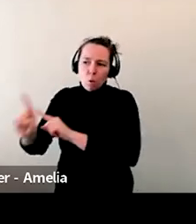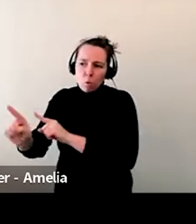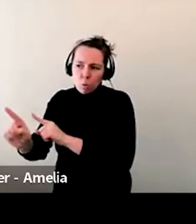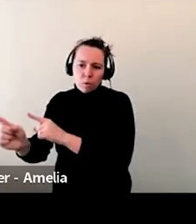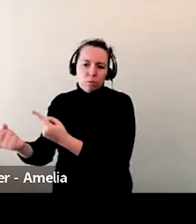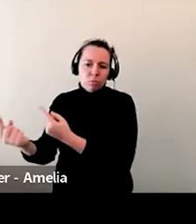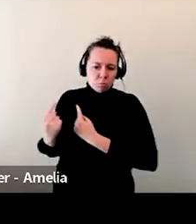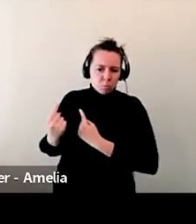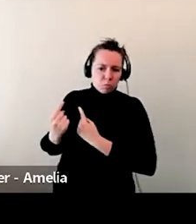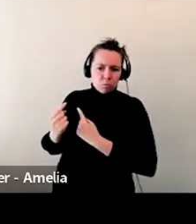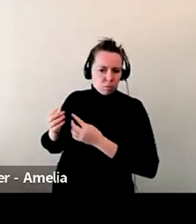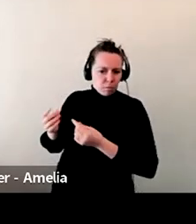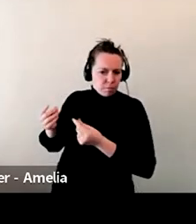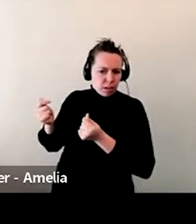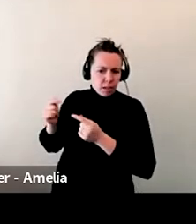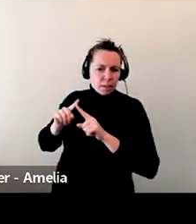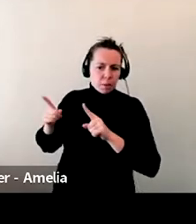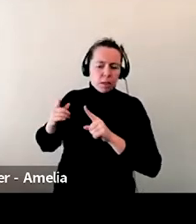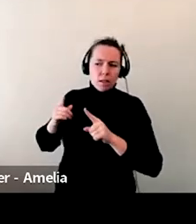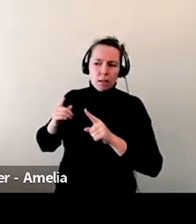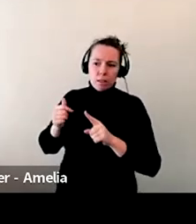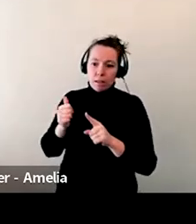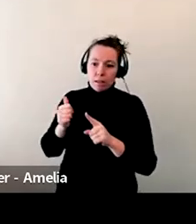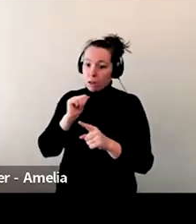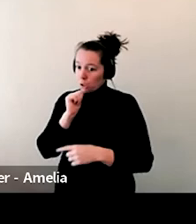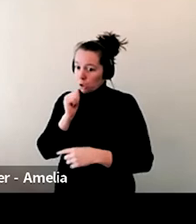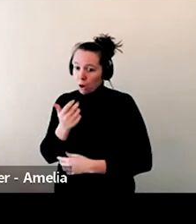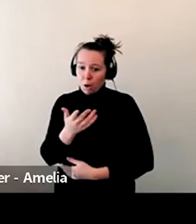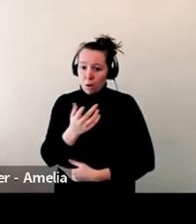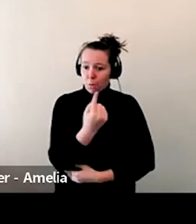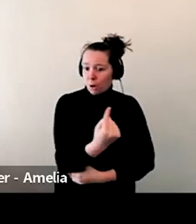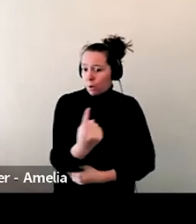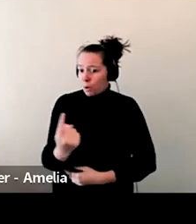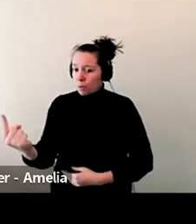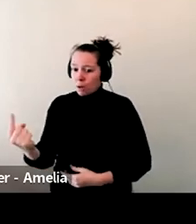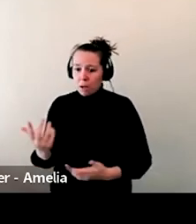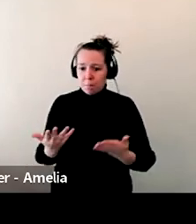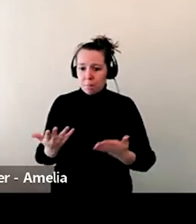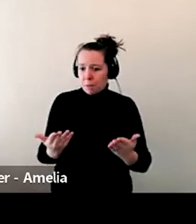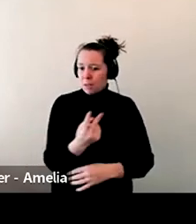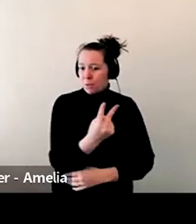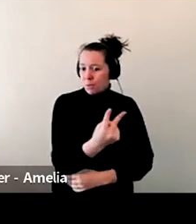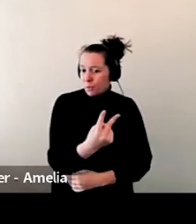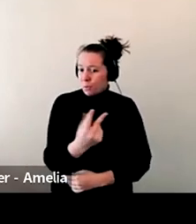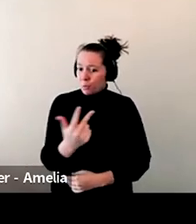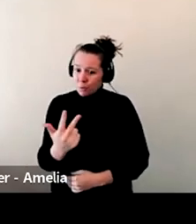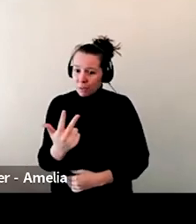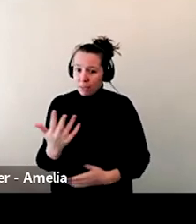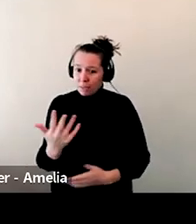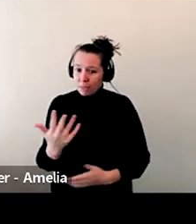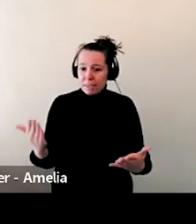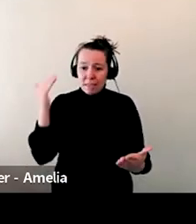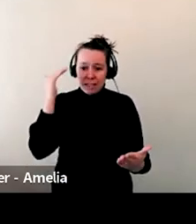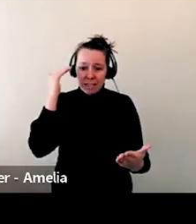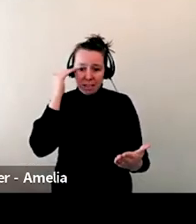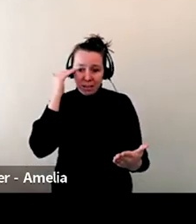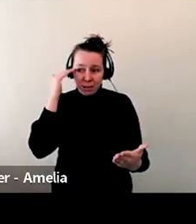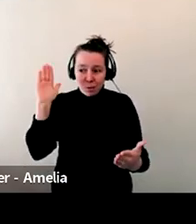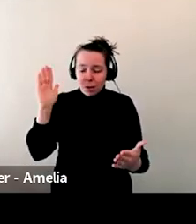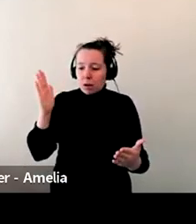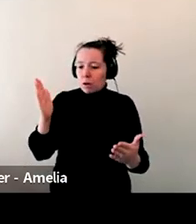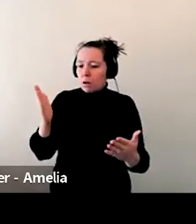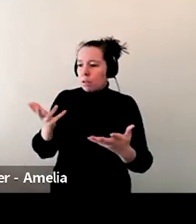Um, so there's been some learning curves there with, in regards to stock. And that's one of the bigger ones is knowing which titles to have